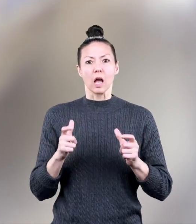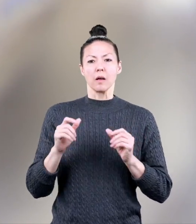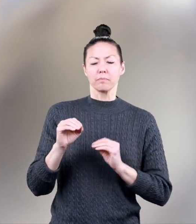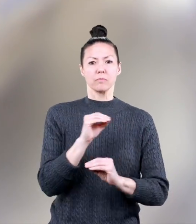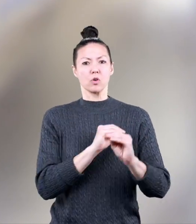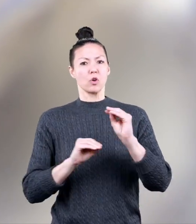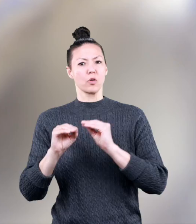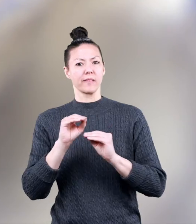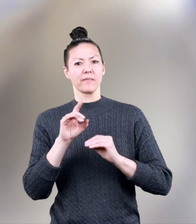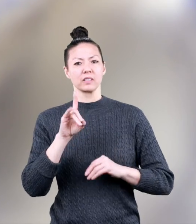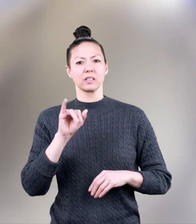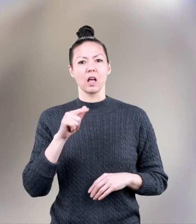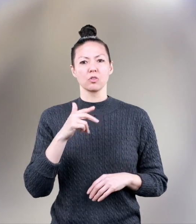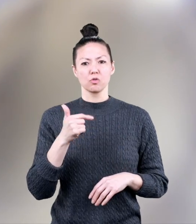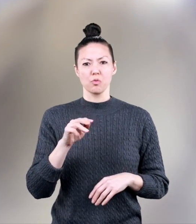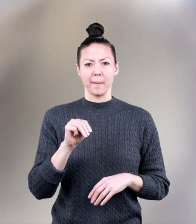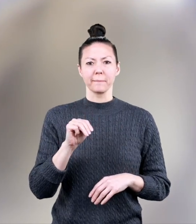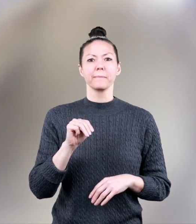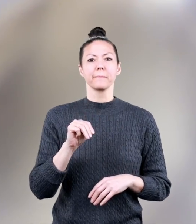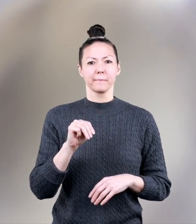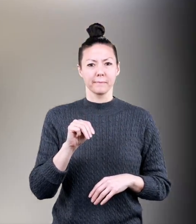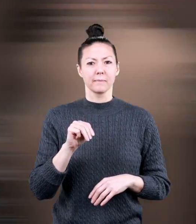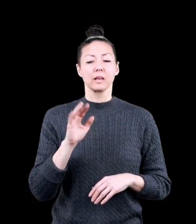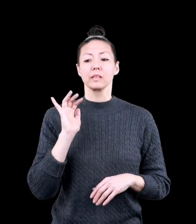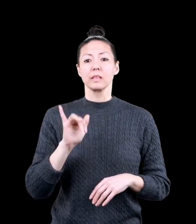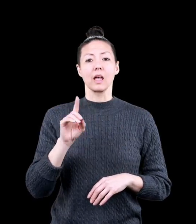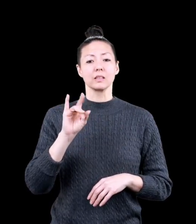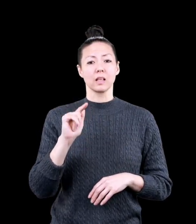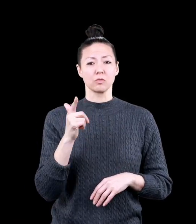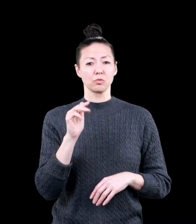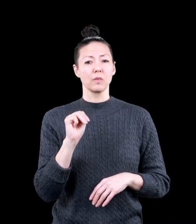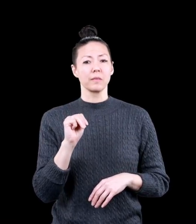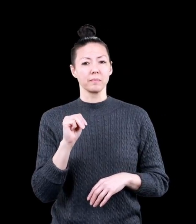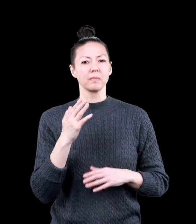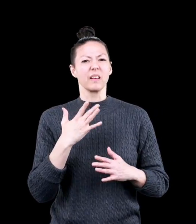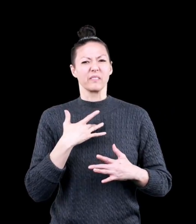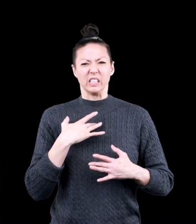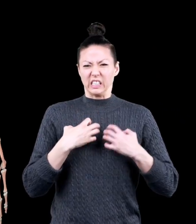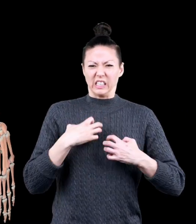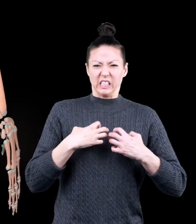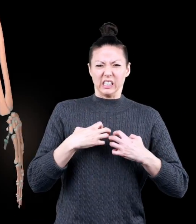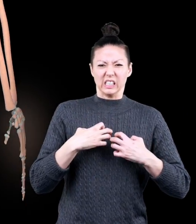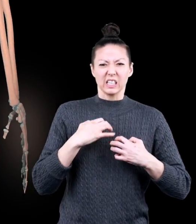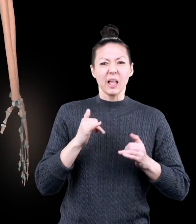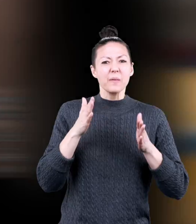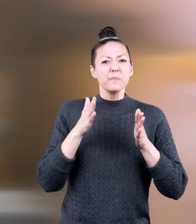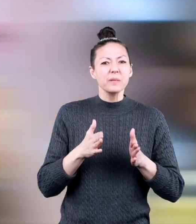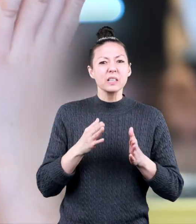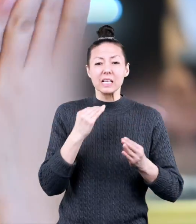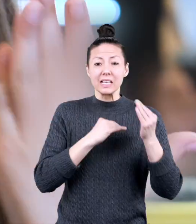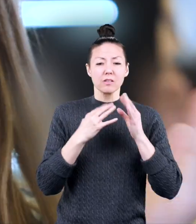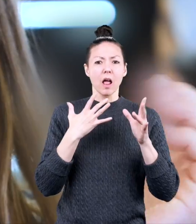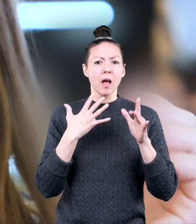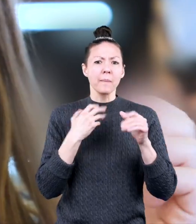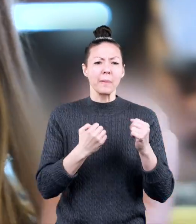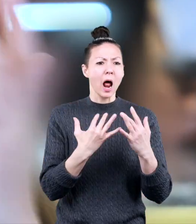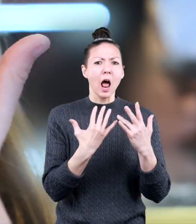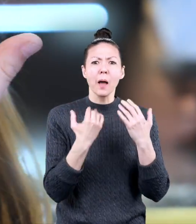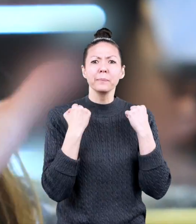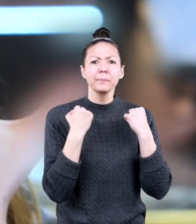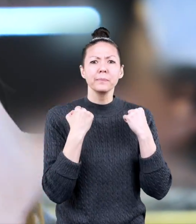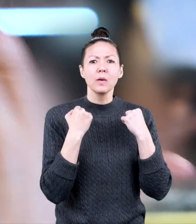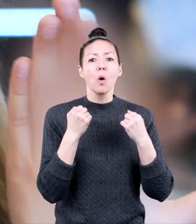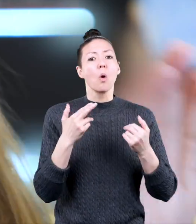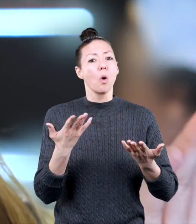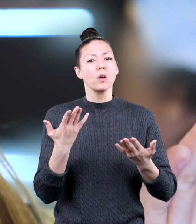caused by sudden movements of the diaphragm. The diaphragm might be irritated, a person might have eaten